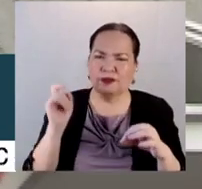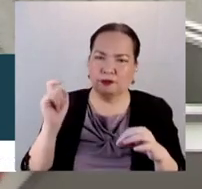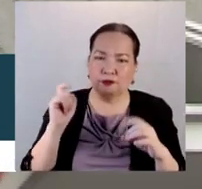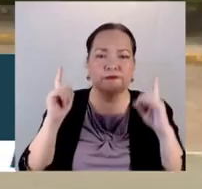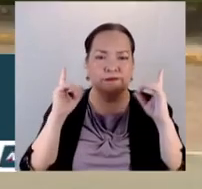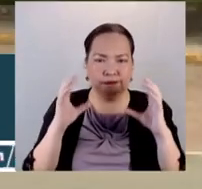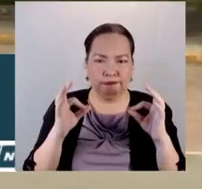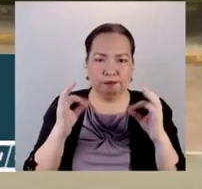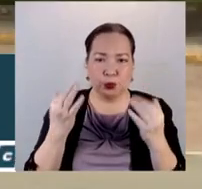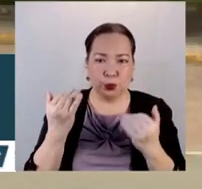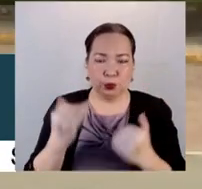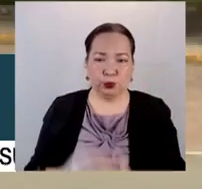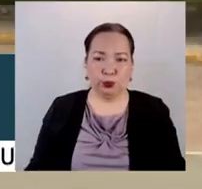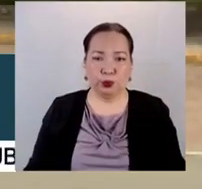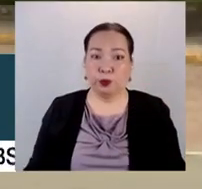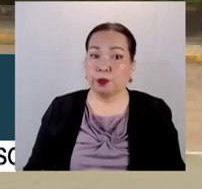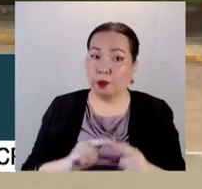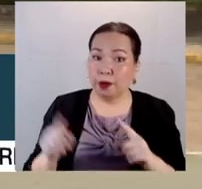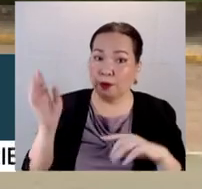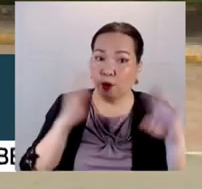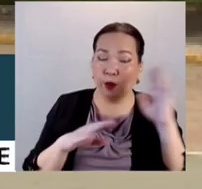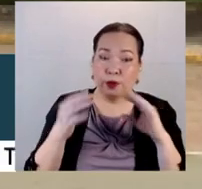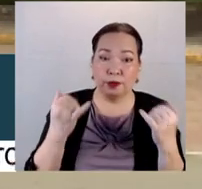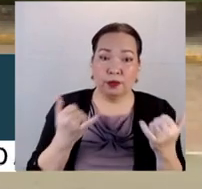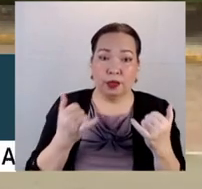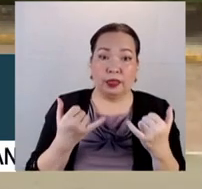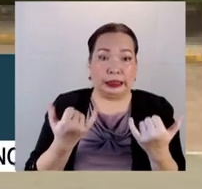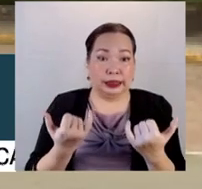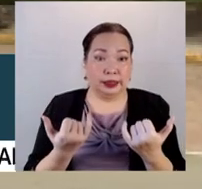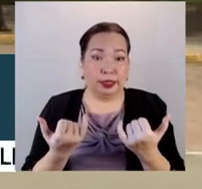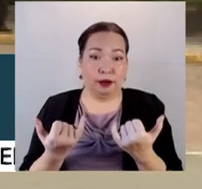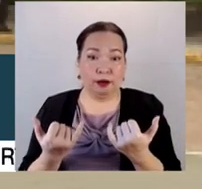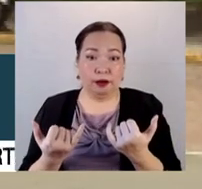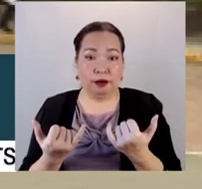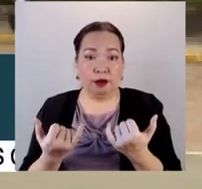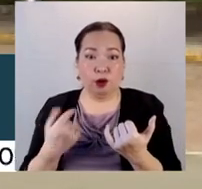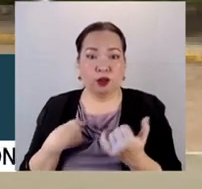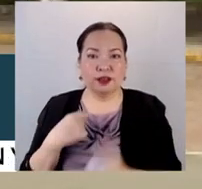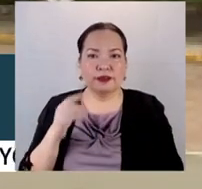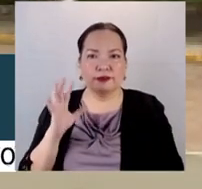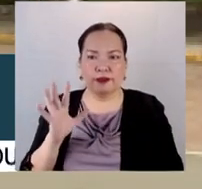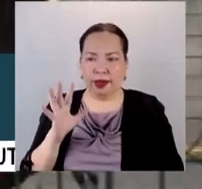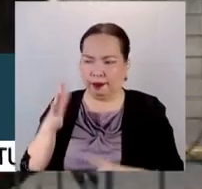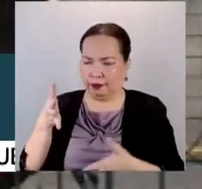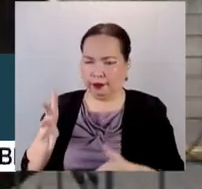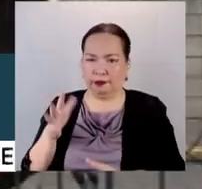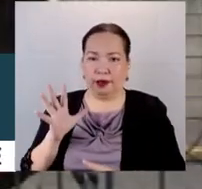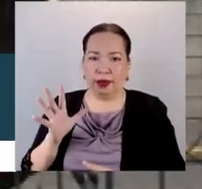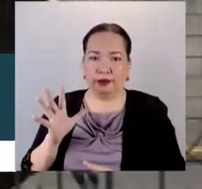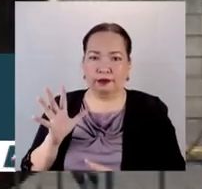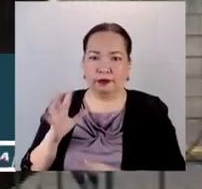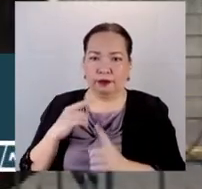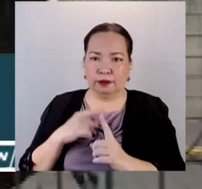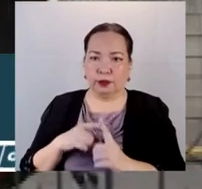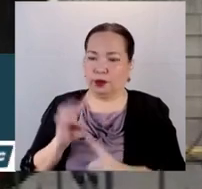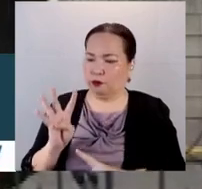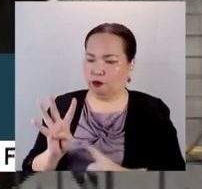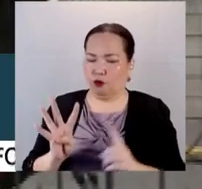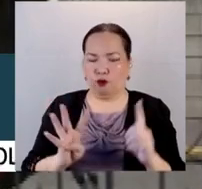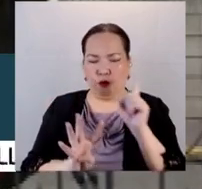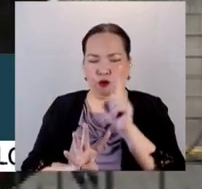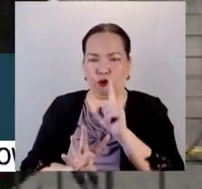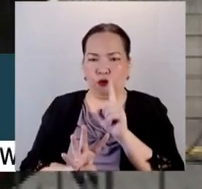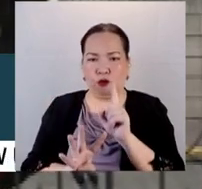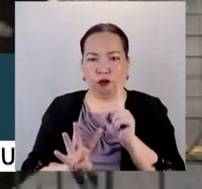with a decision. The problem, Ma'am Carmina, is as of this time, we are only five members of the Commission, the chairman and the four commissioners. Supposedly,